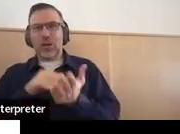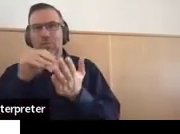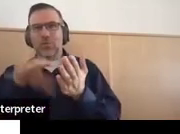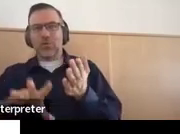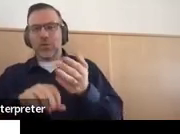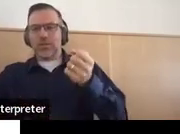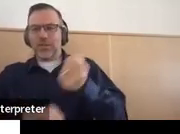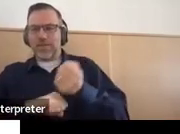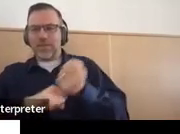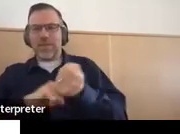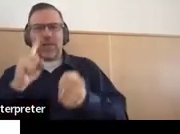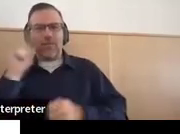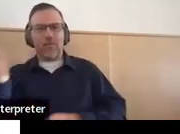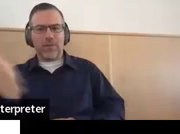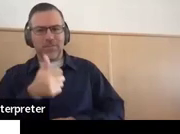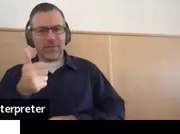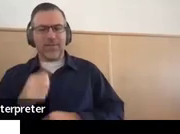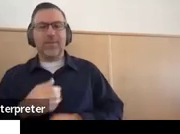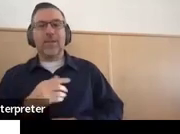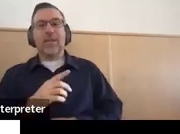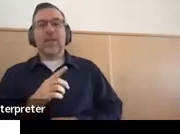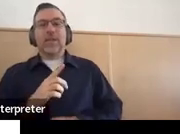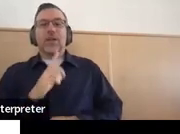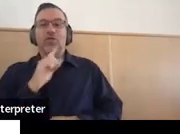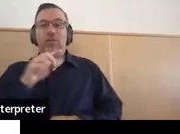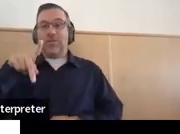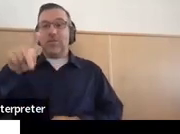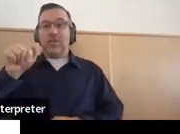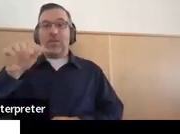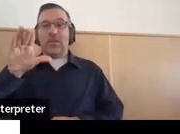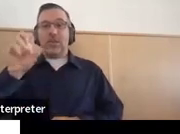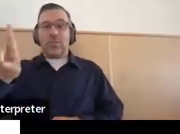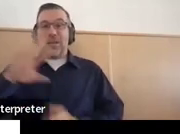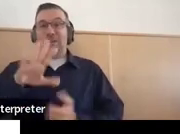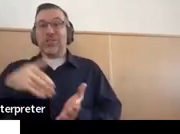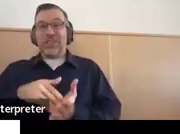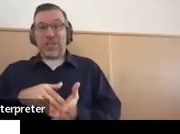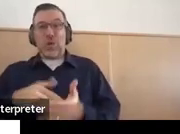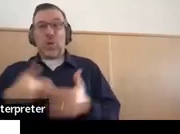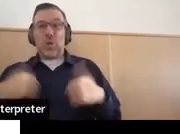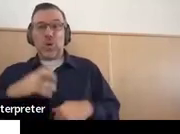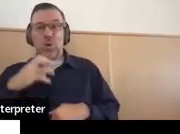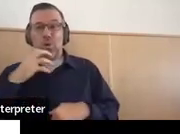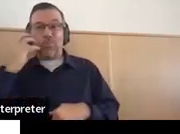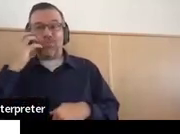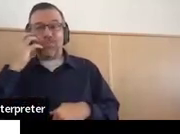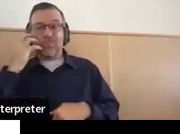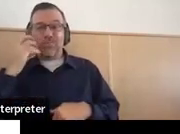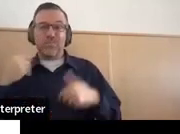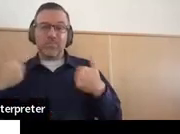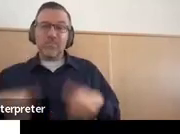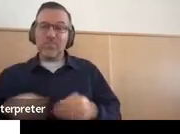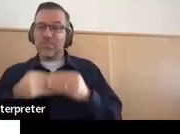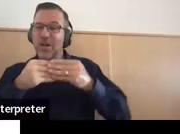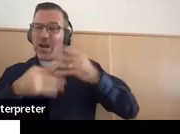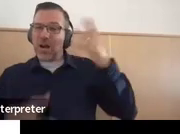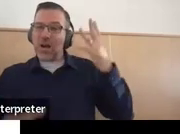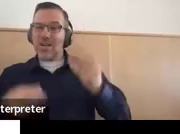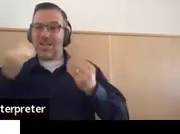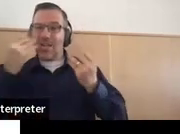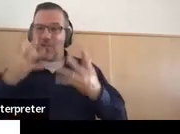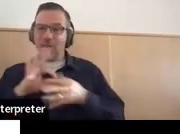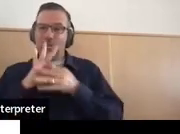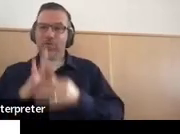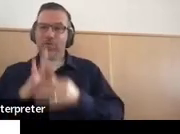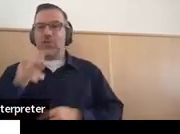to advocate for themselves. And in fact, the Pacer Center has a ton of really good stuff related to transition that's,